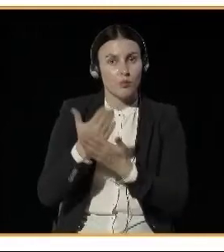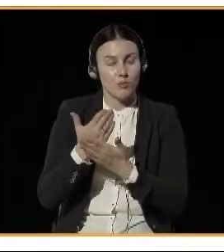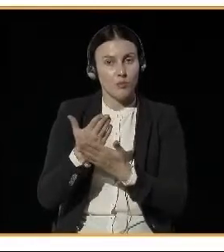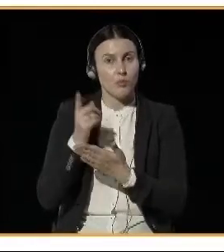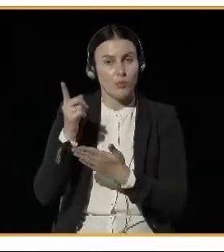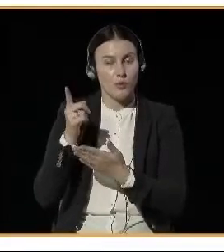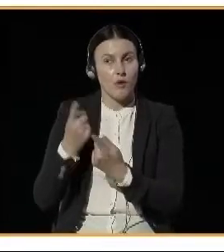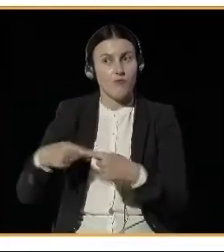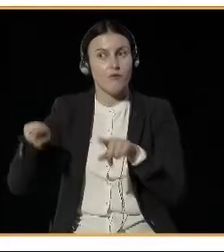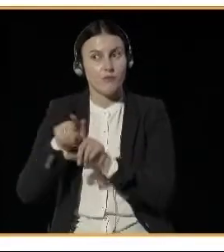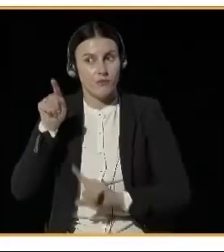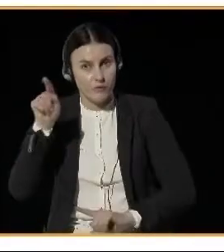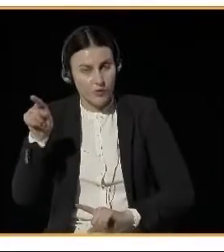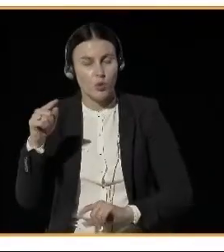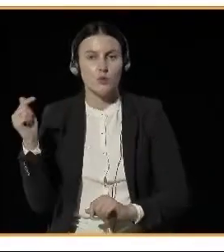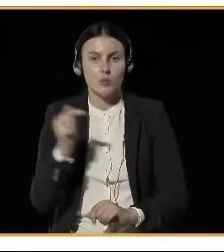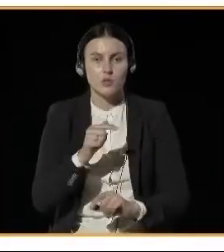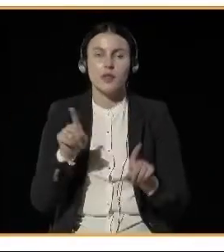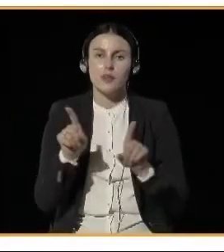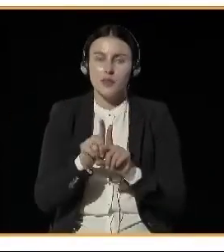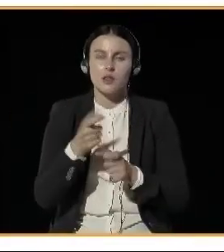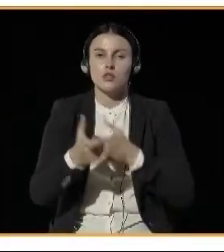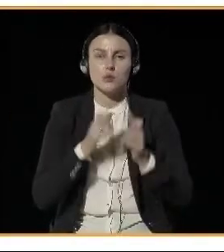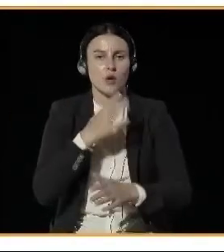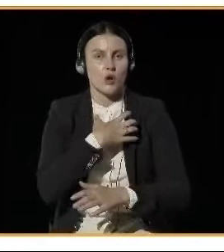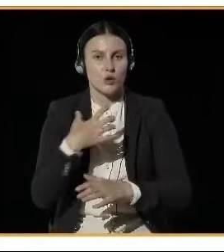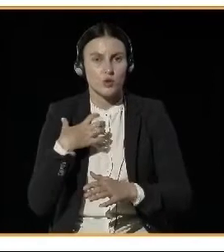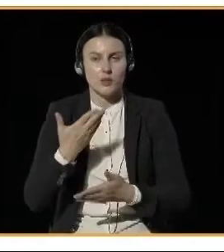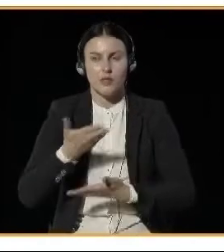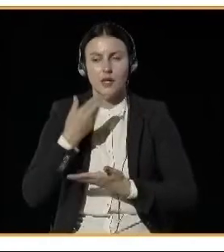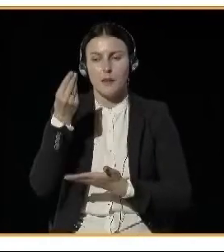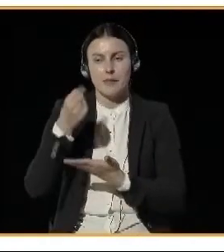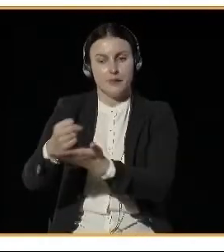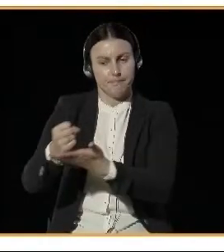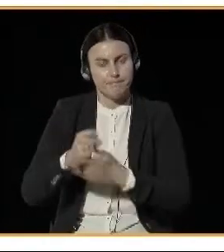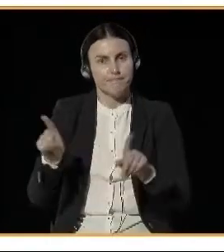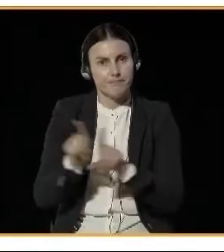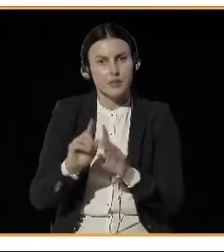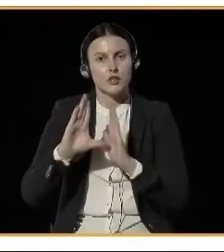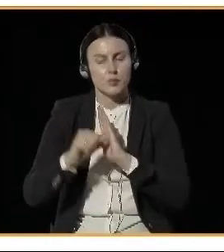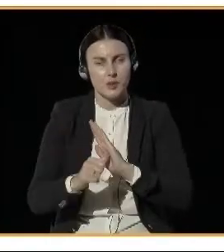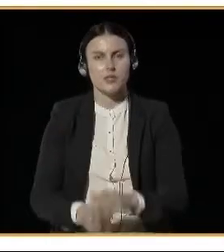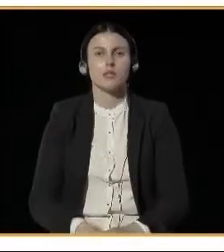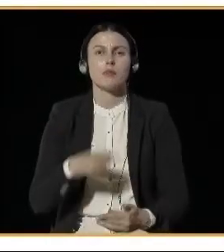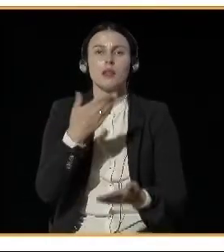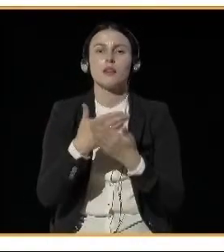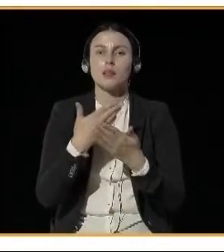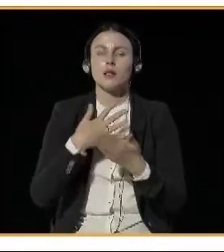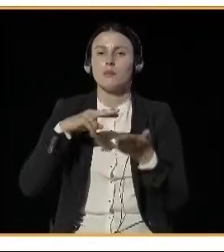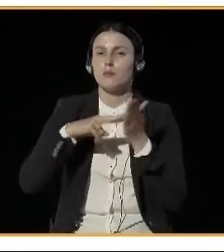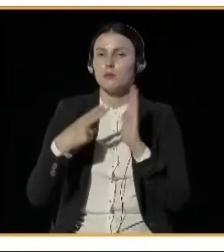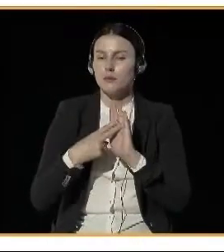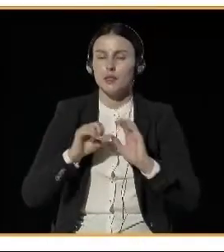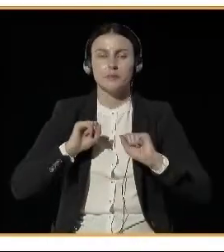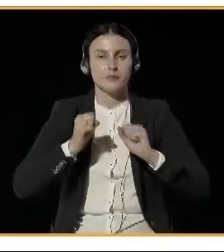necessary funds to do so. In addition, the measures included in the action plan must be sufficient for